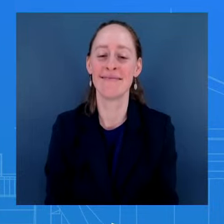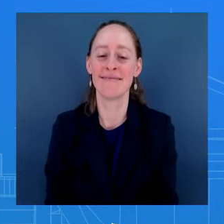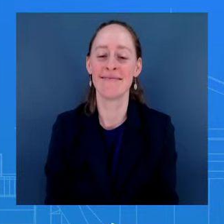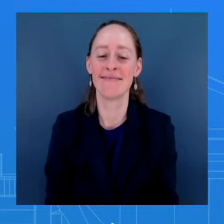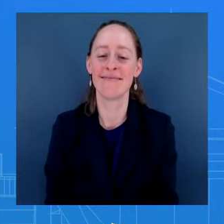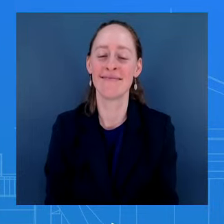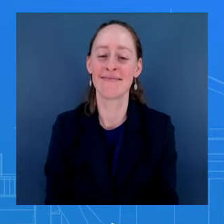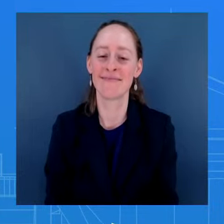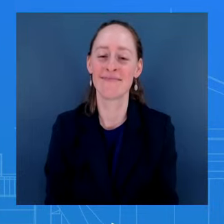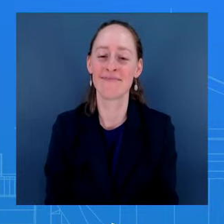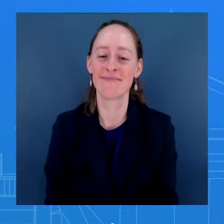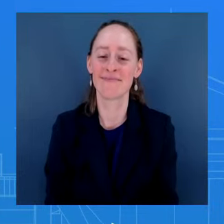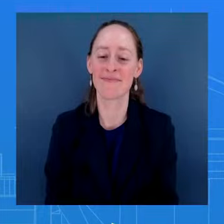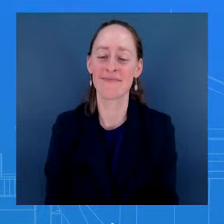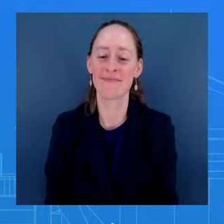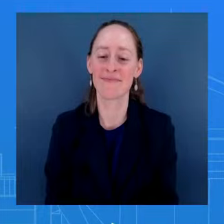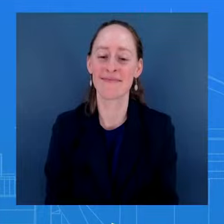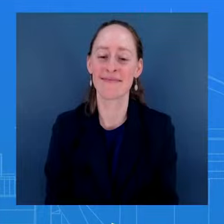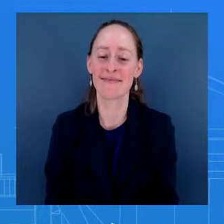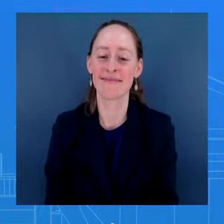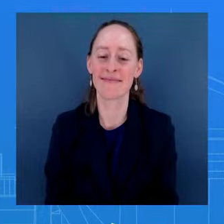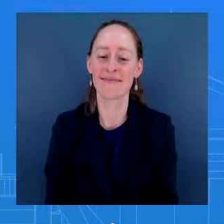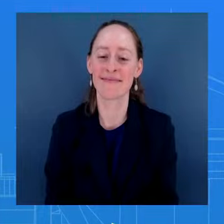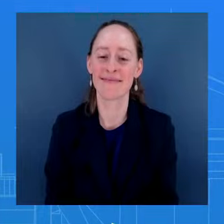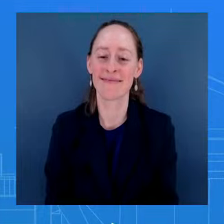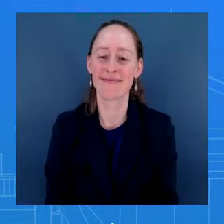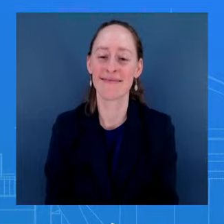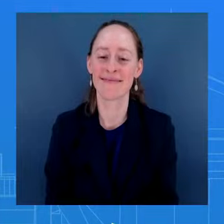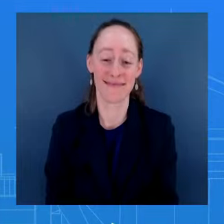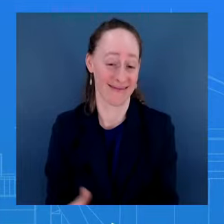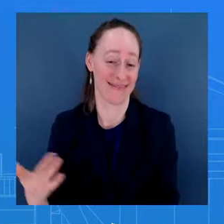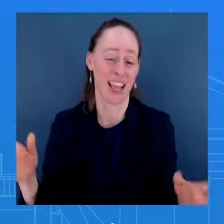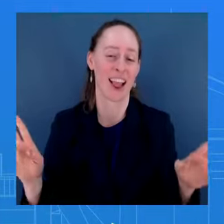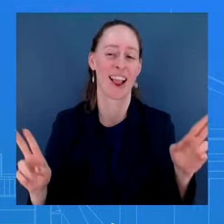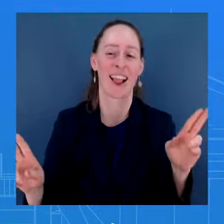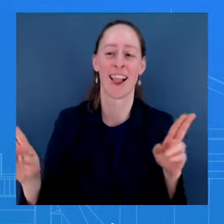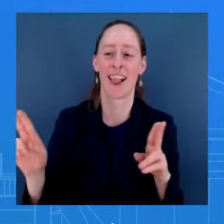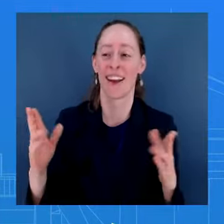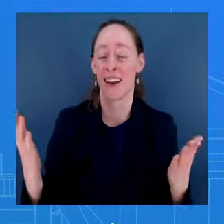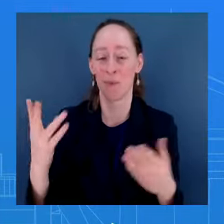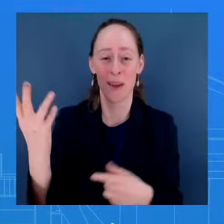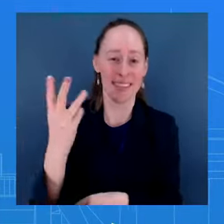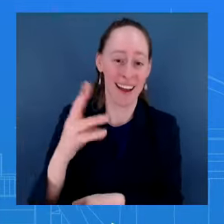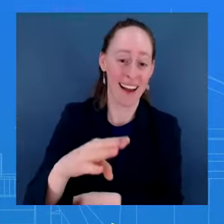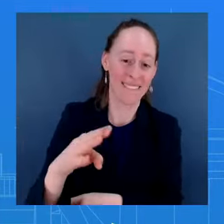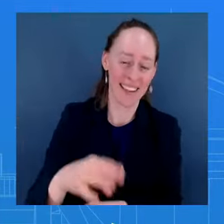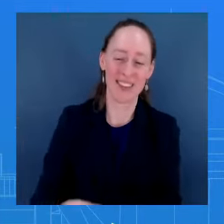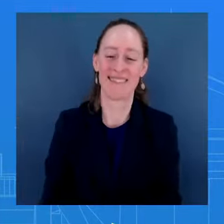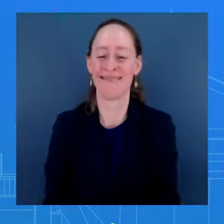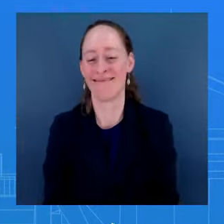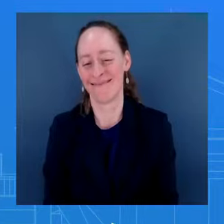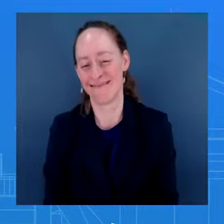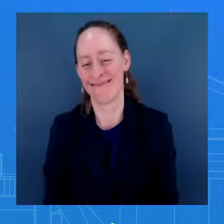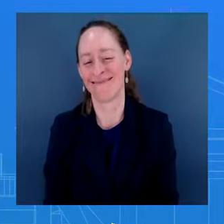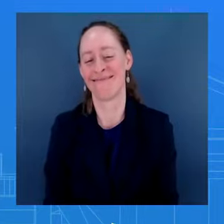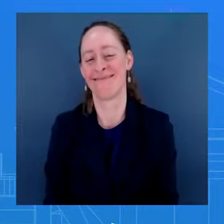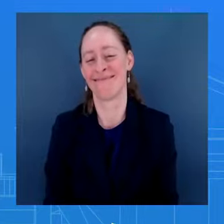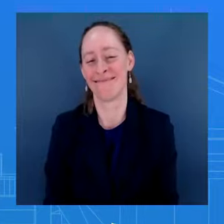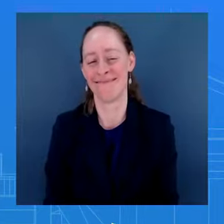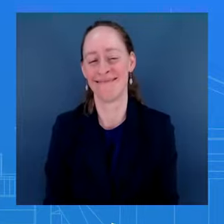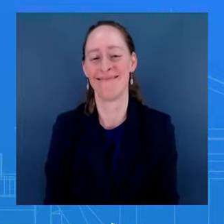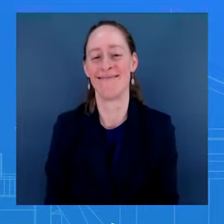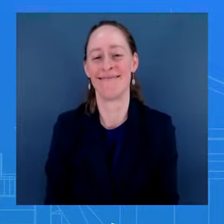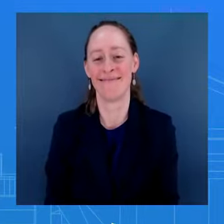Some fun here on Wednesday afternoon. But he wouldn't have been able to get – it's all seriousness. You you saw the